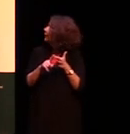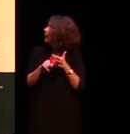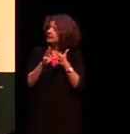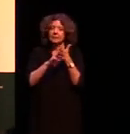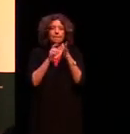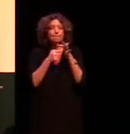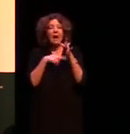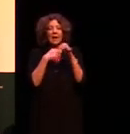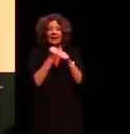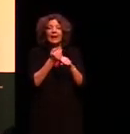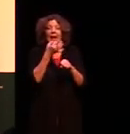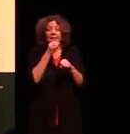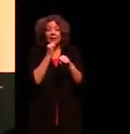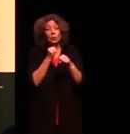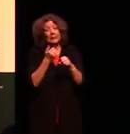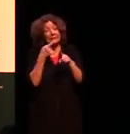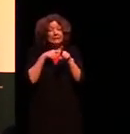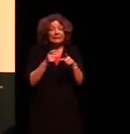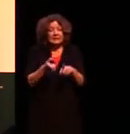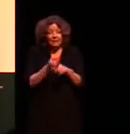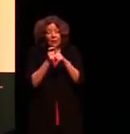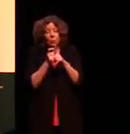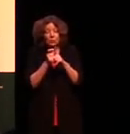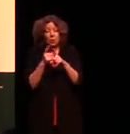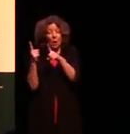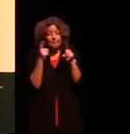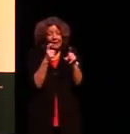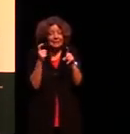grammatical but it's alright strap in I'll lead you through